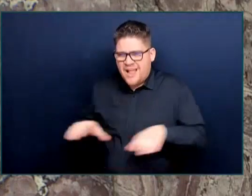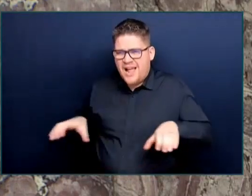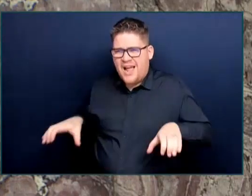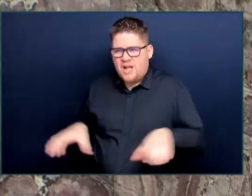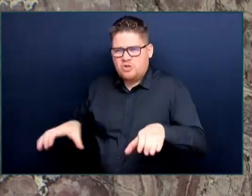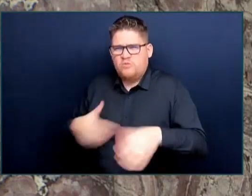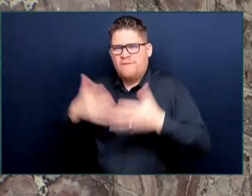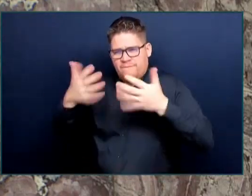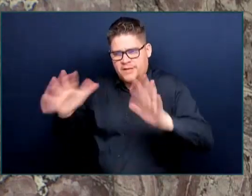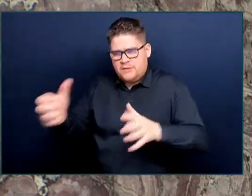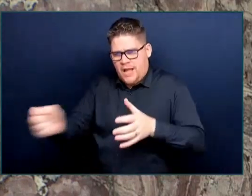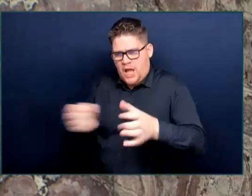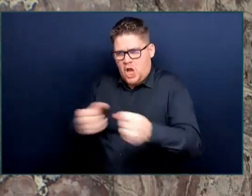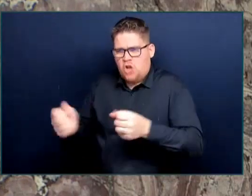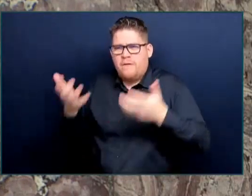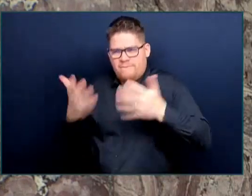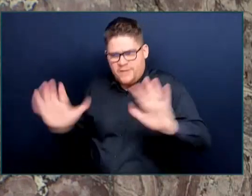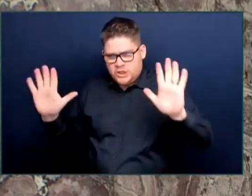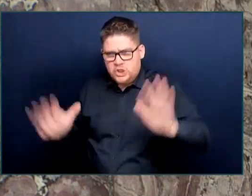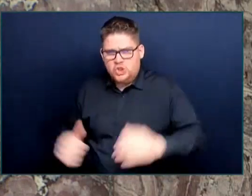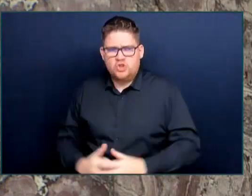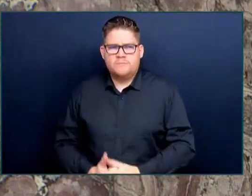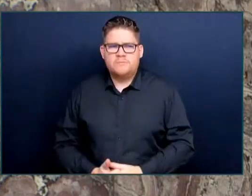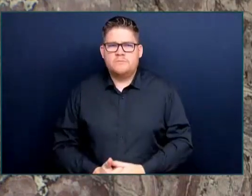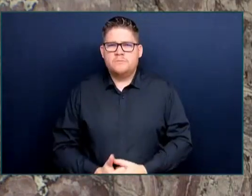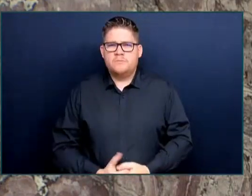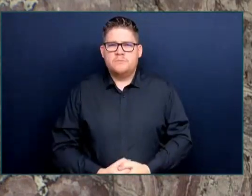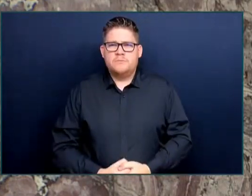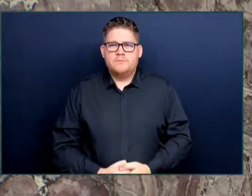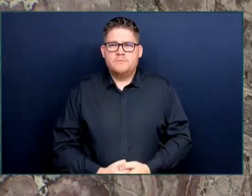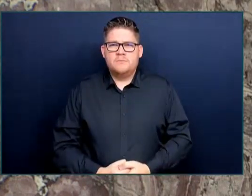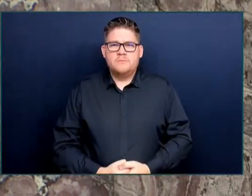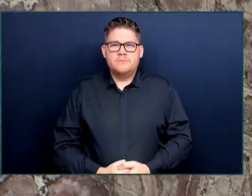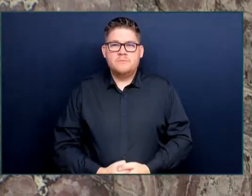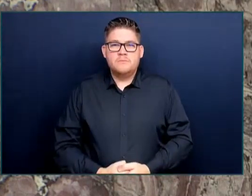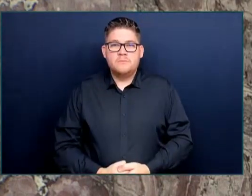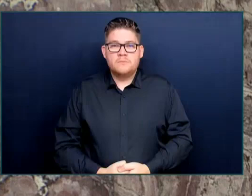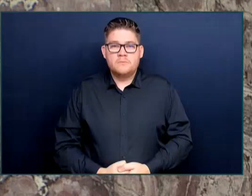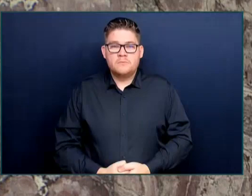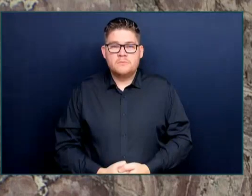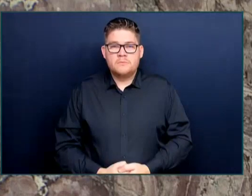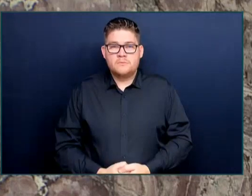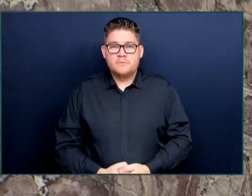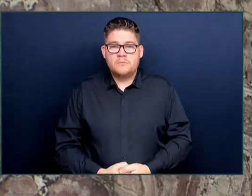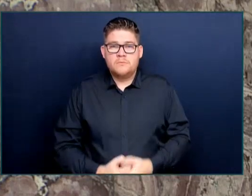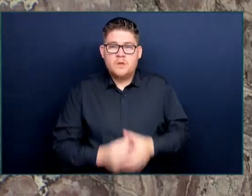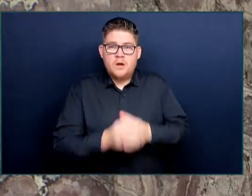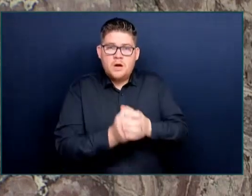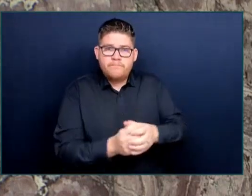Expanding car programs, Honourable Speaker, that local governments have been asking for is not rhetoric, Honourable Speaker.